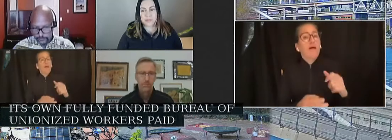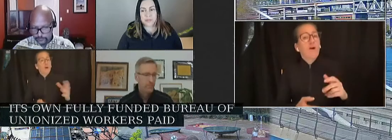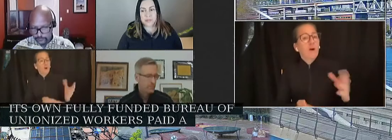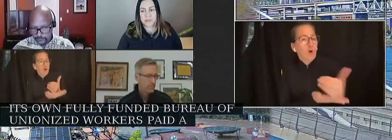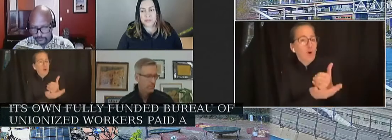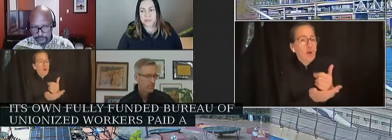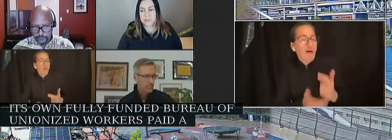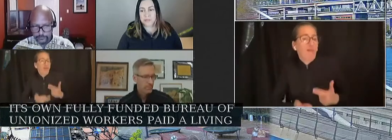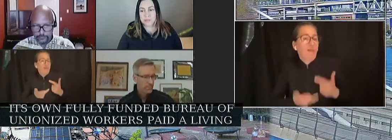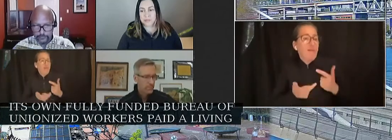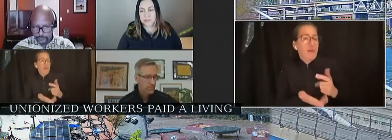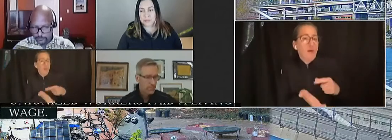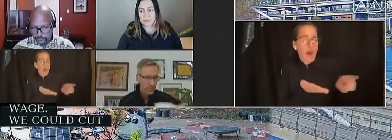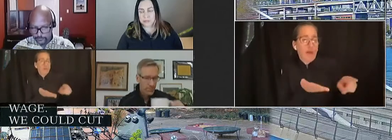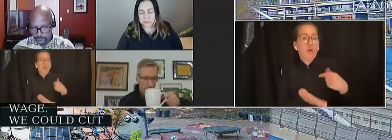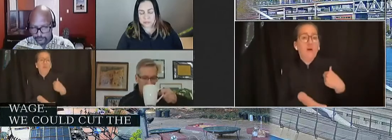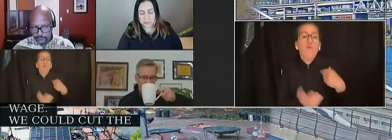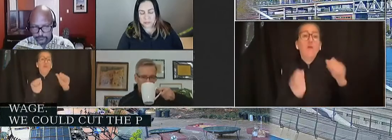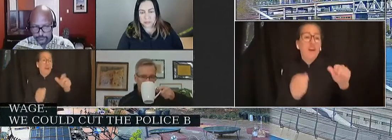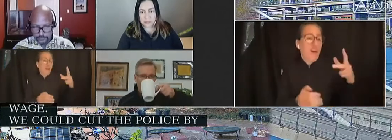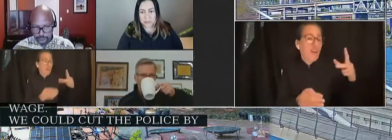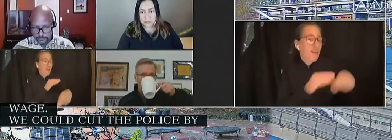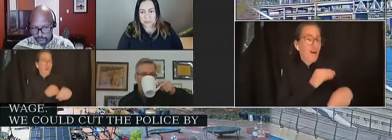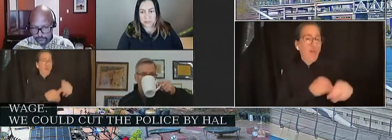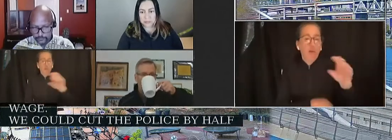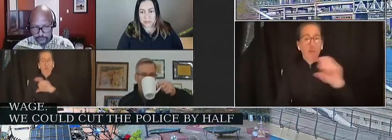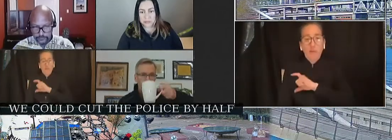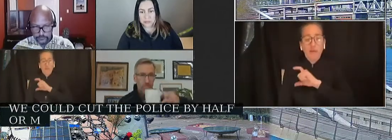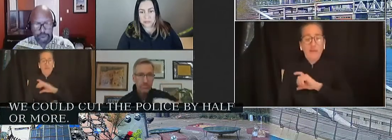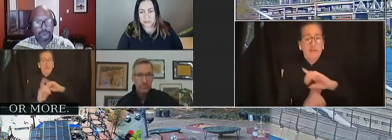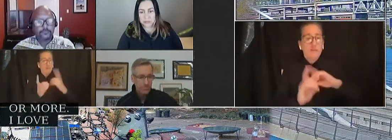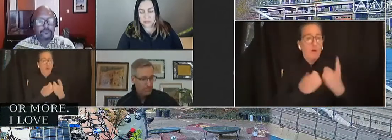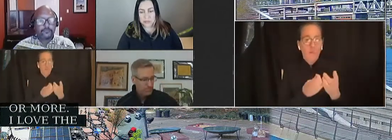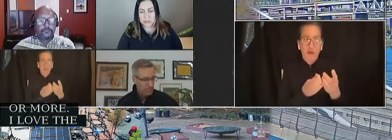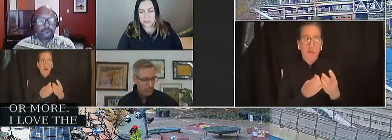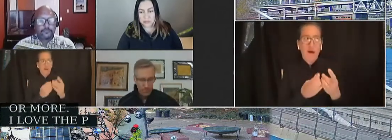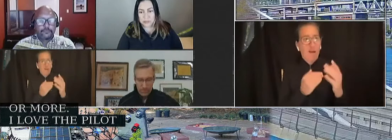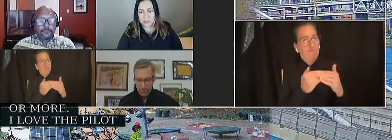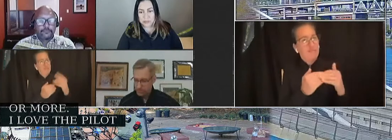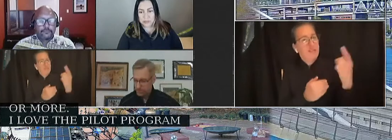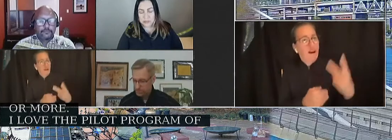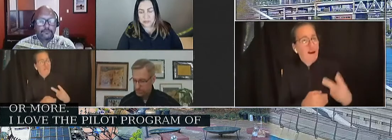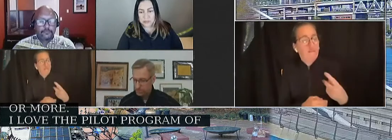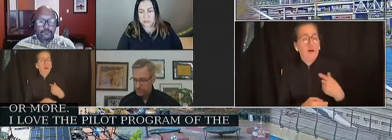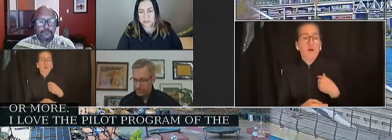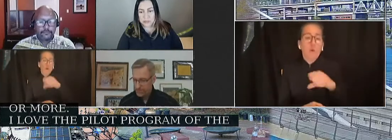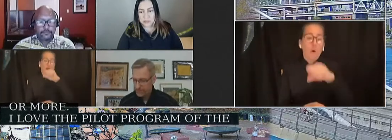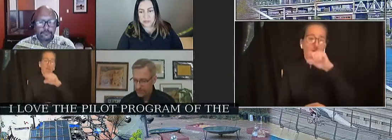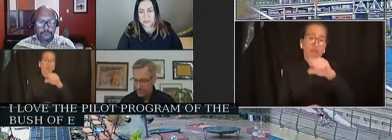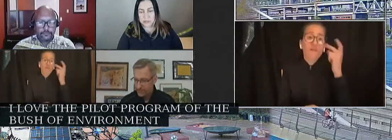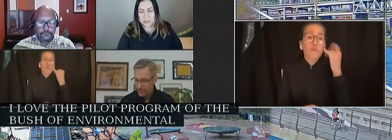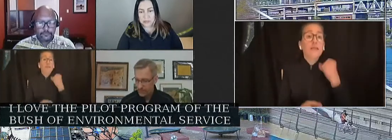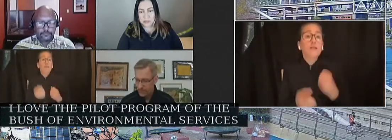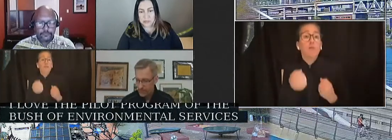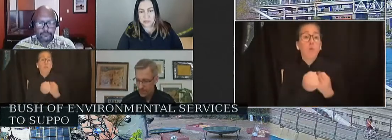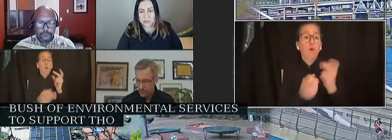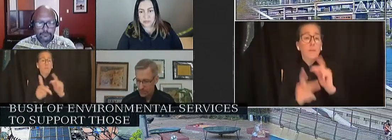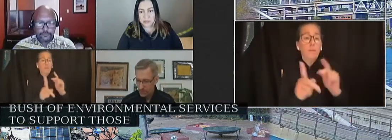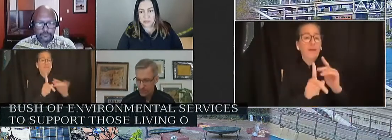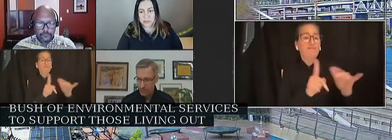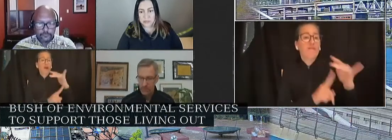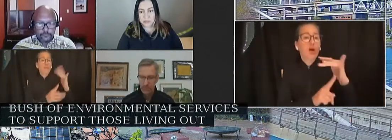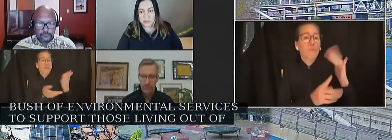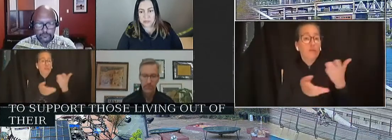but really half or more. I love the pilot program of the Bureau of Environmental Services to support those living out of their campers to have access to waste